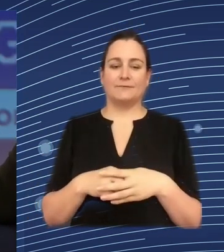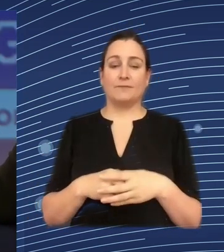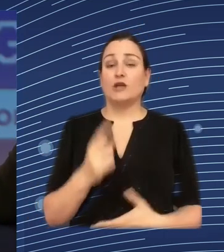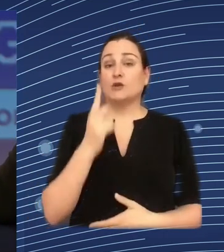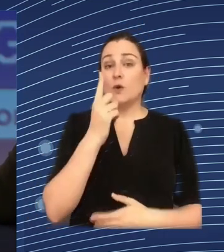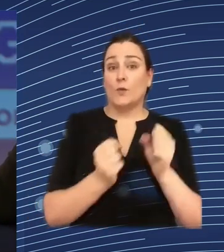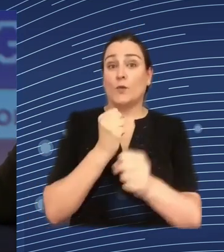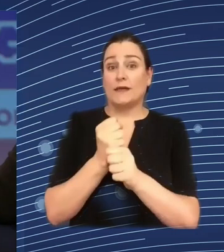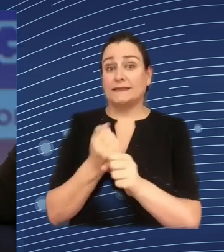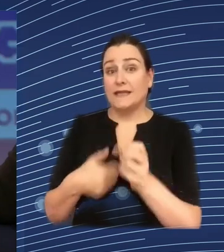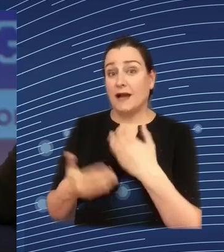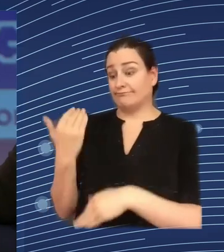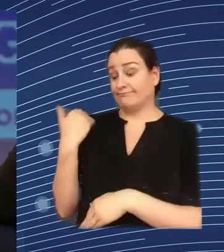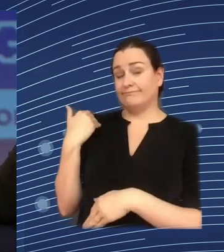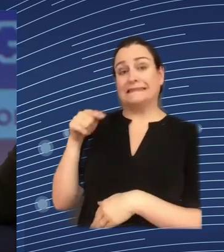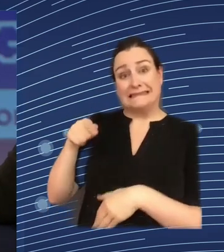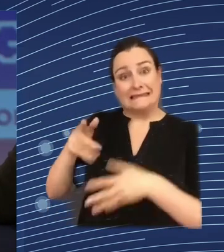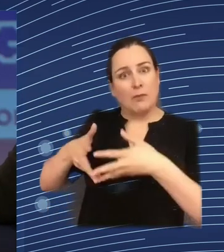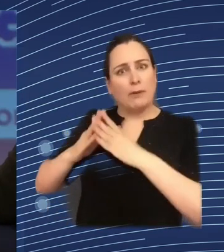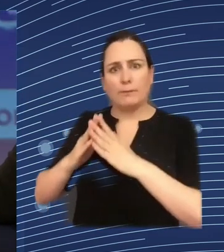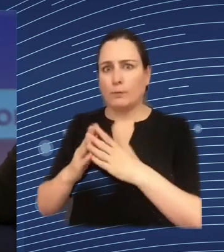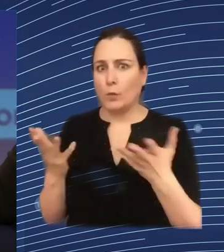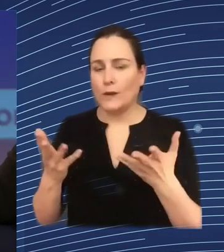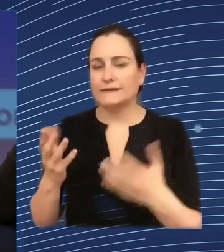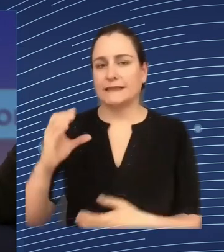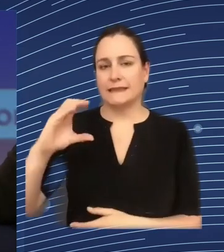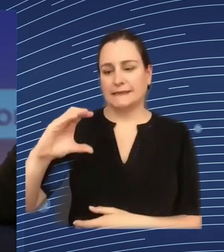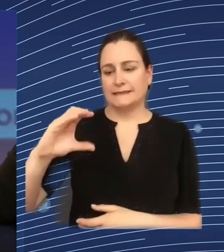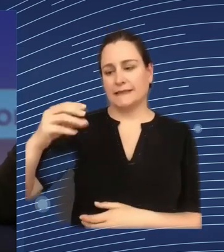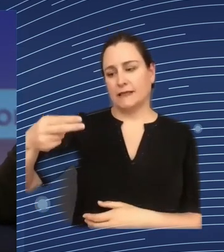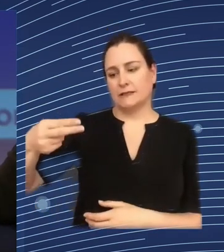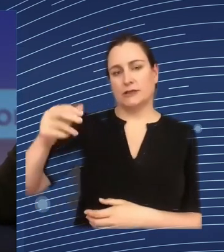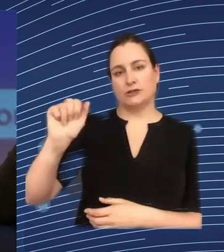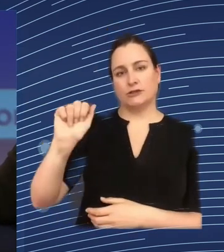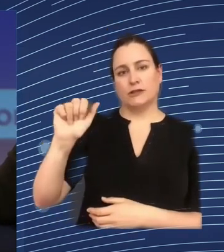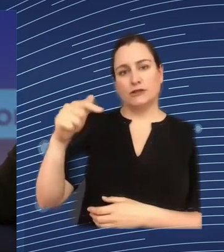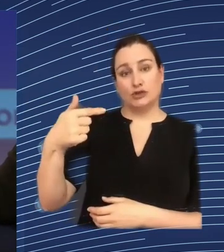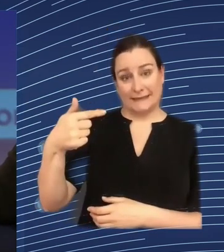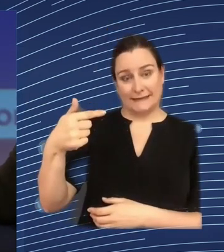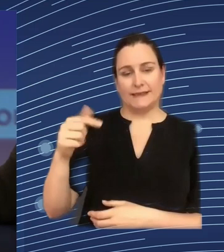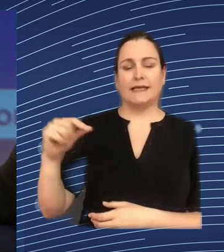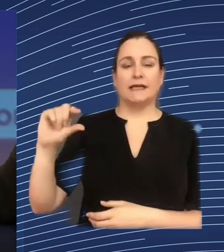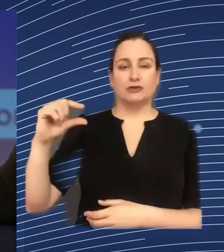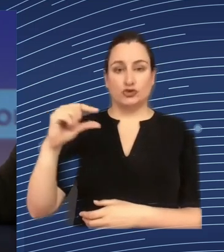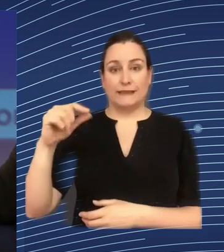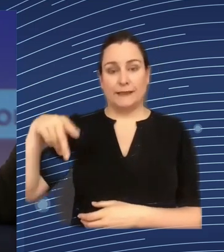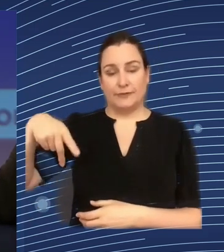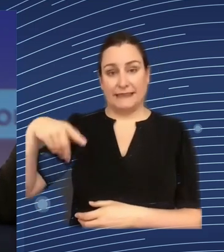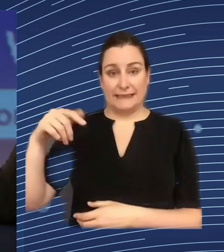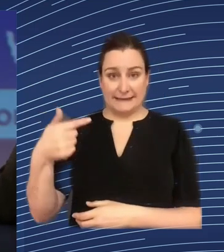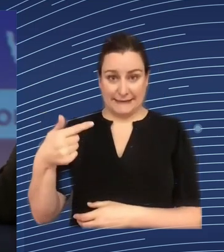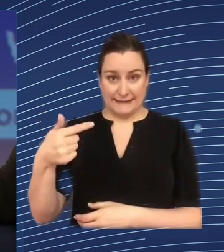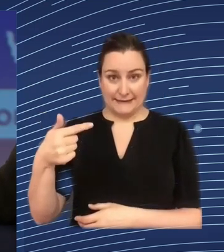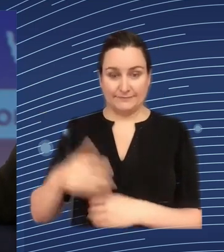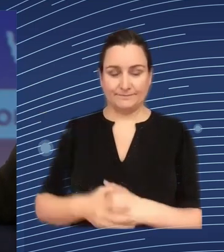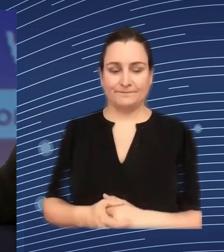now is it had brought in data sets that only went up to mid 2021 so the a really